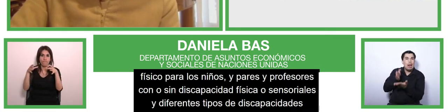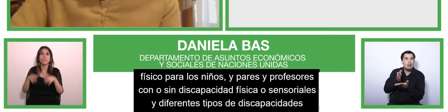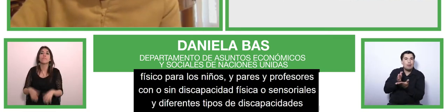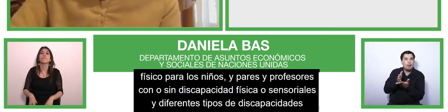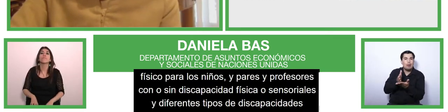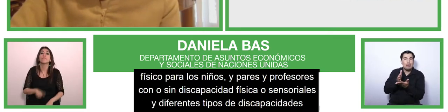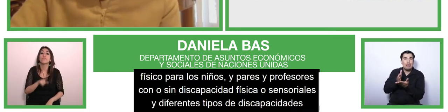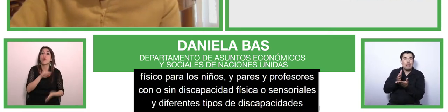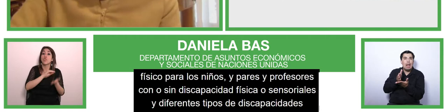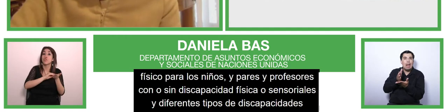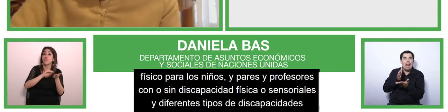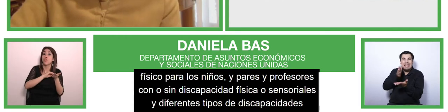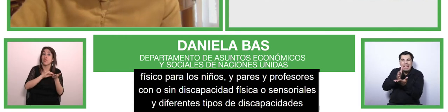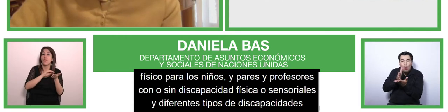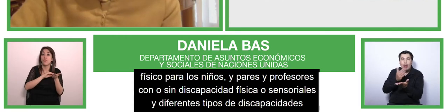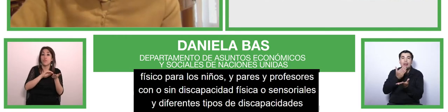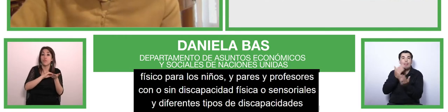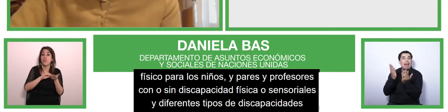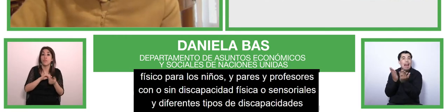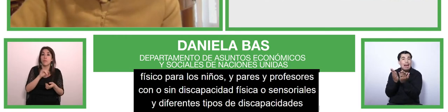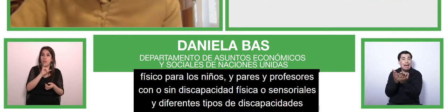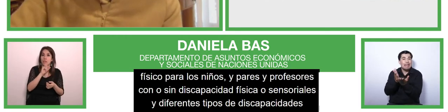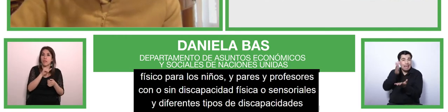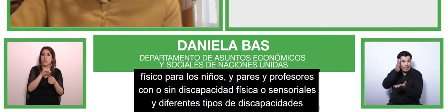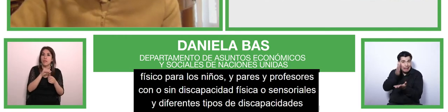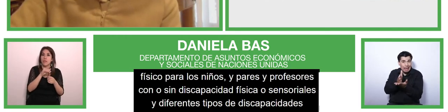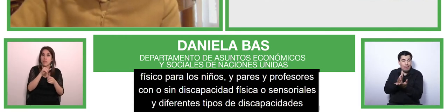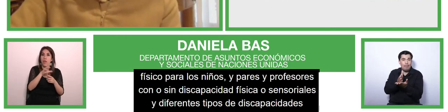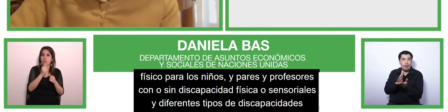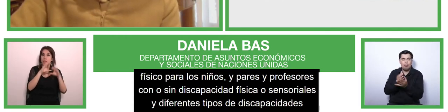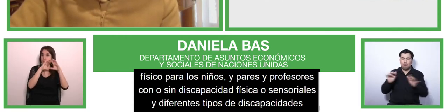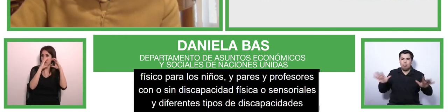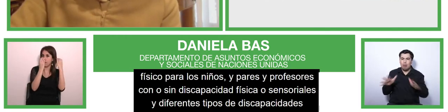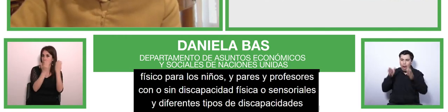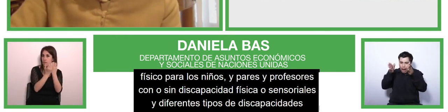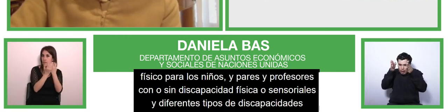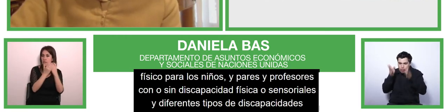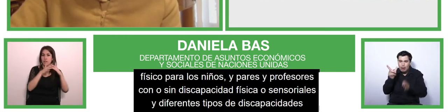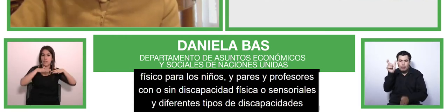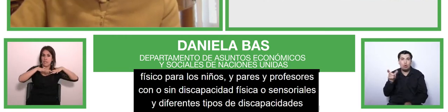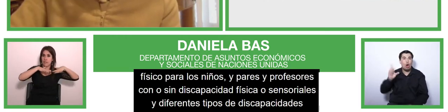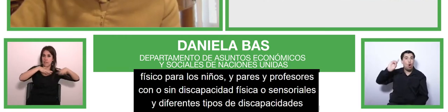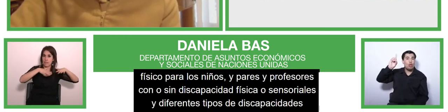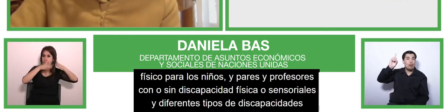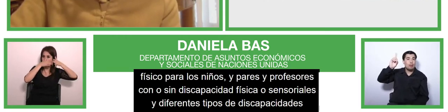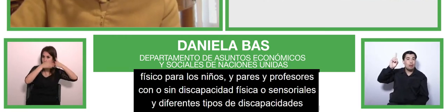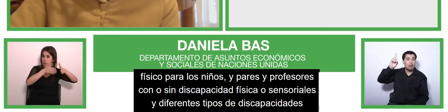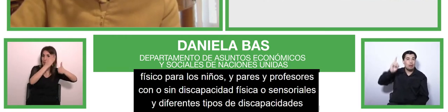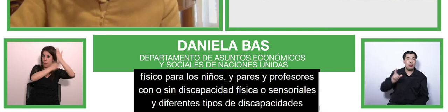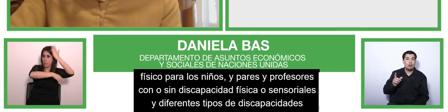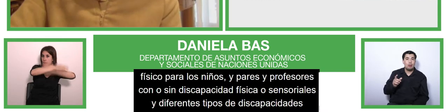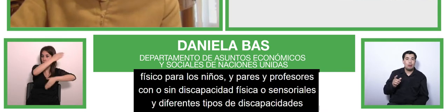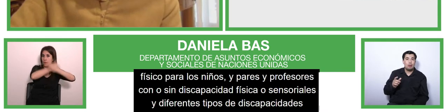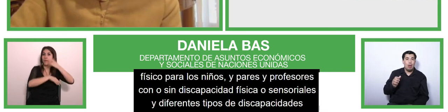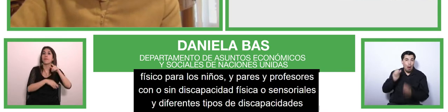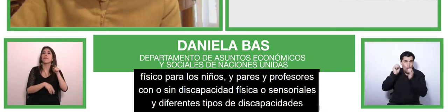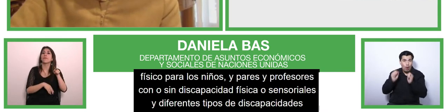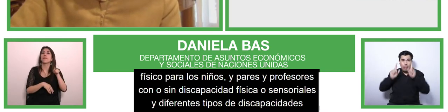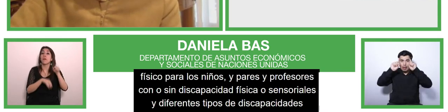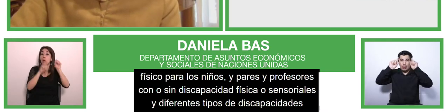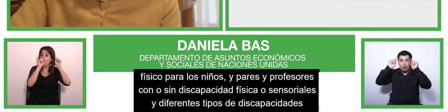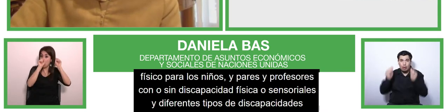are as fundamentally competent as the students without disabilities so